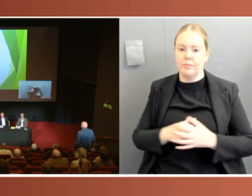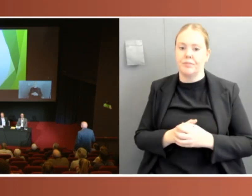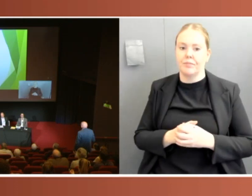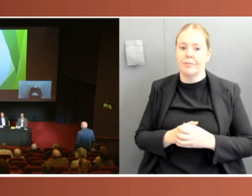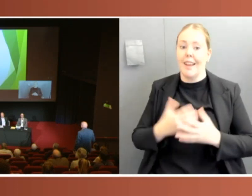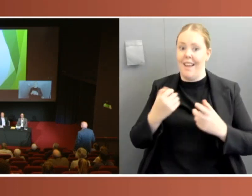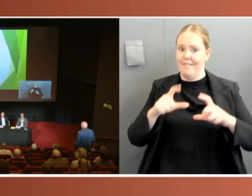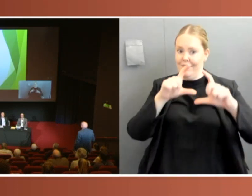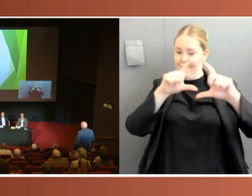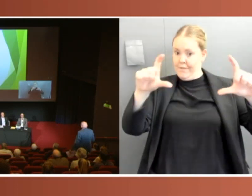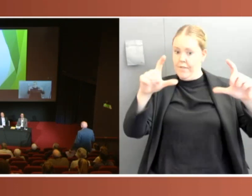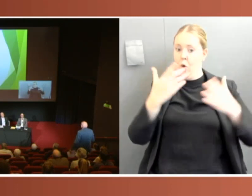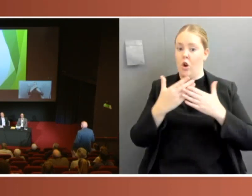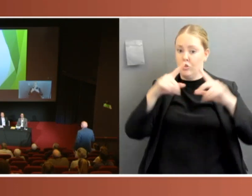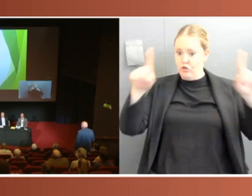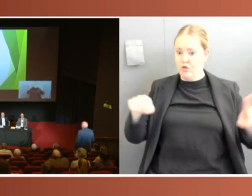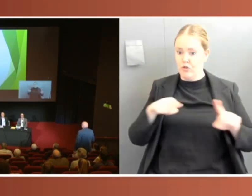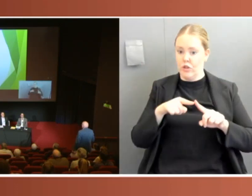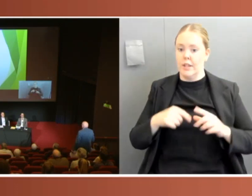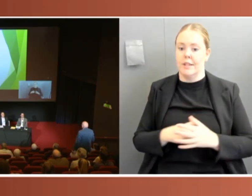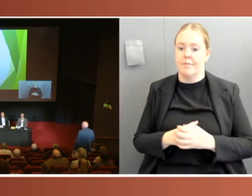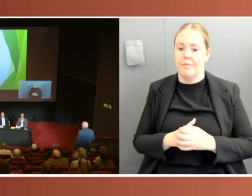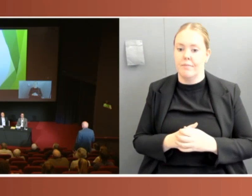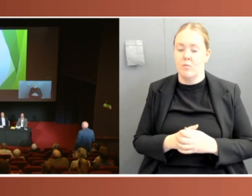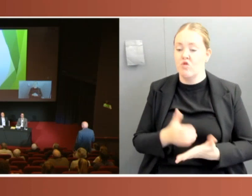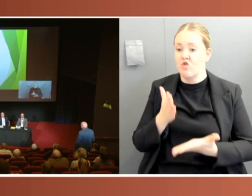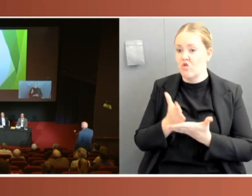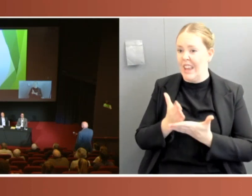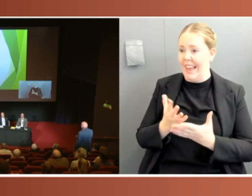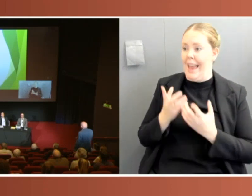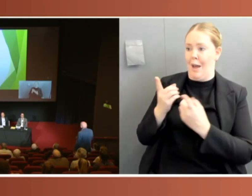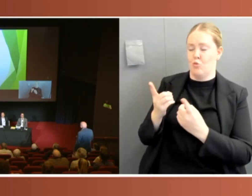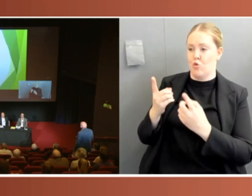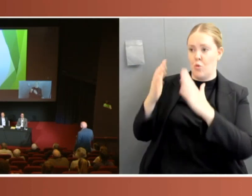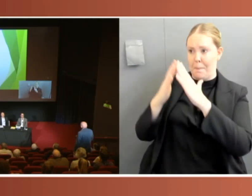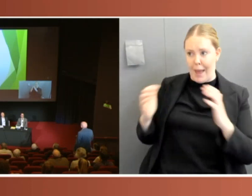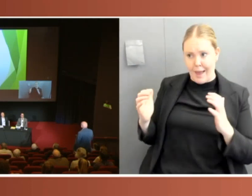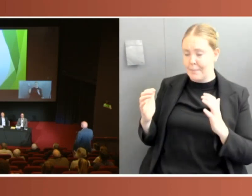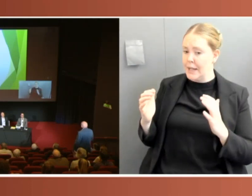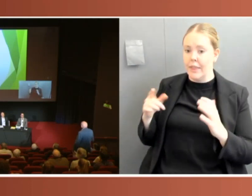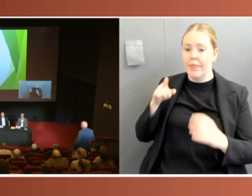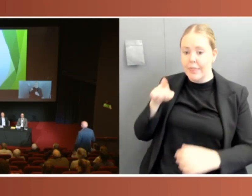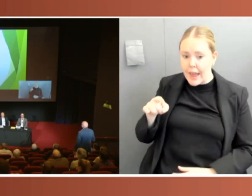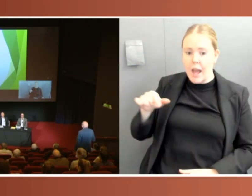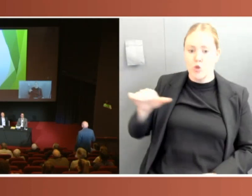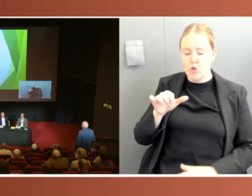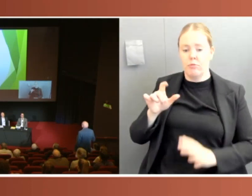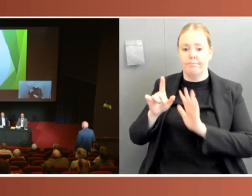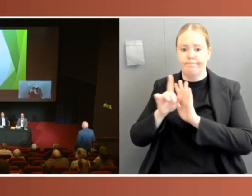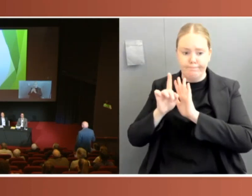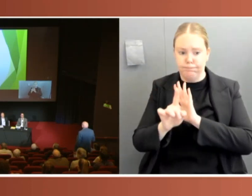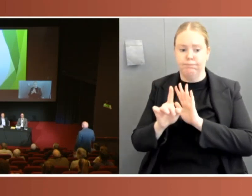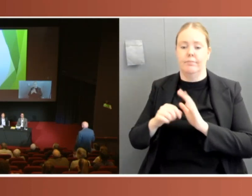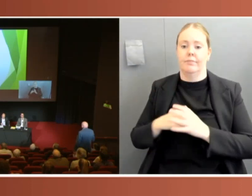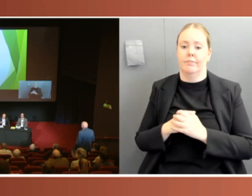seem to be saying it really was up to Parliament, and they should have pulled their finger out, they should be reasserting themselves. They abdicated their role.